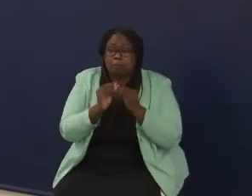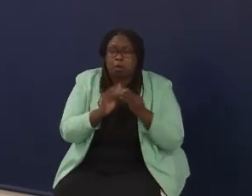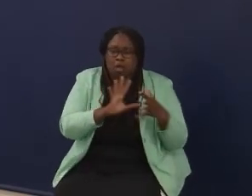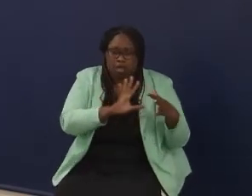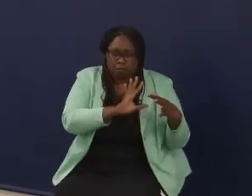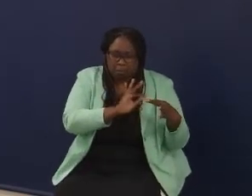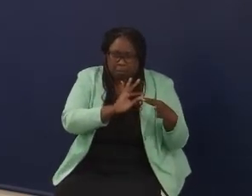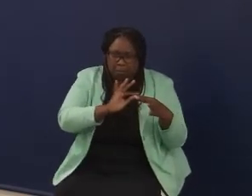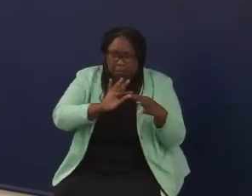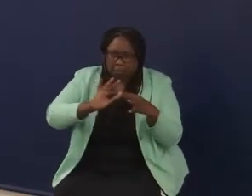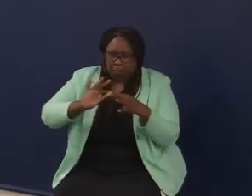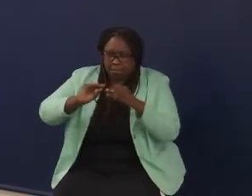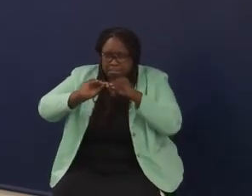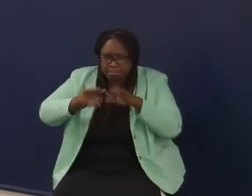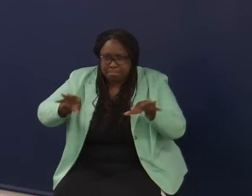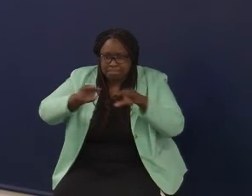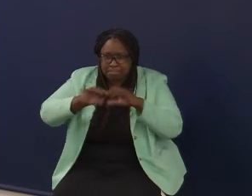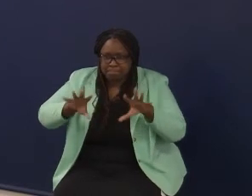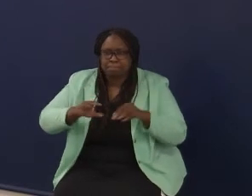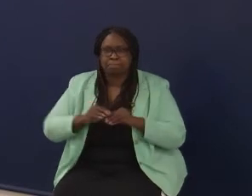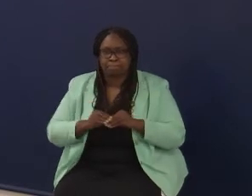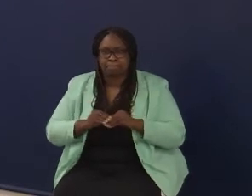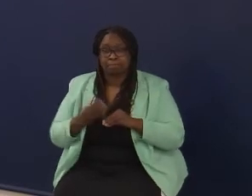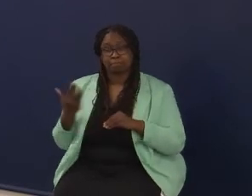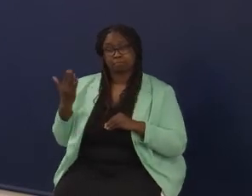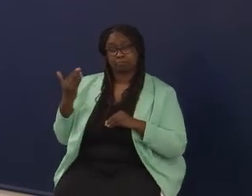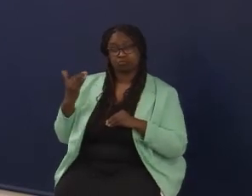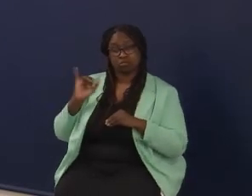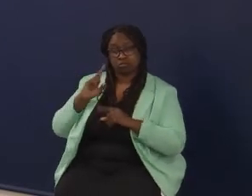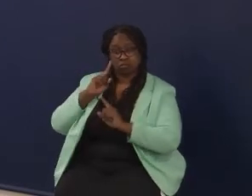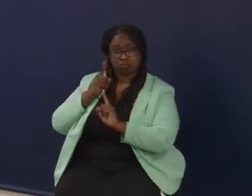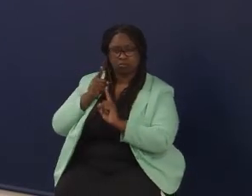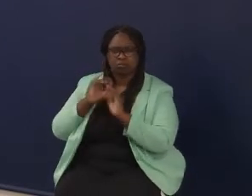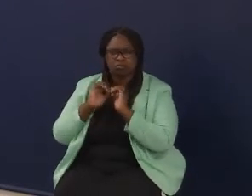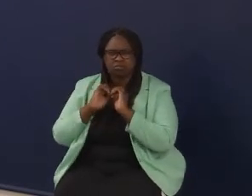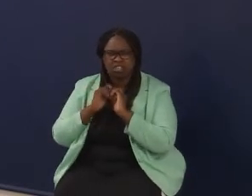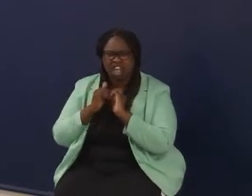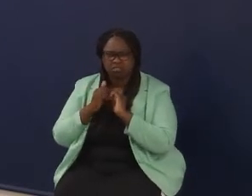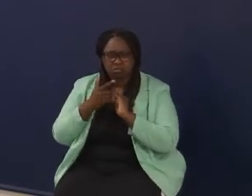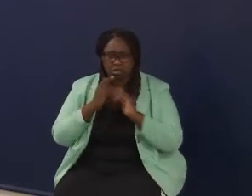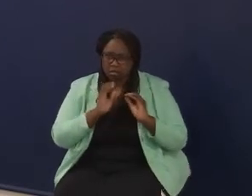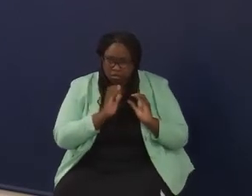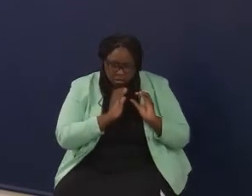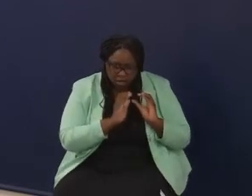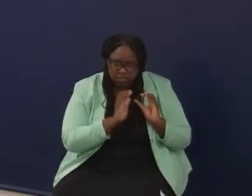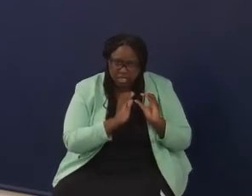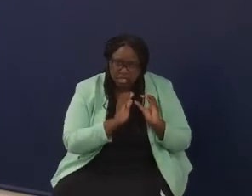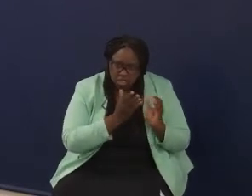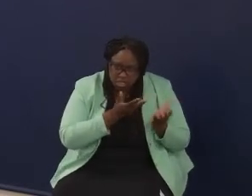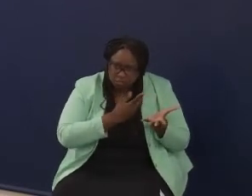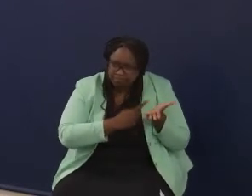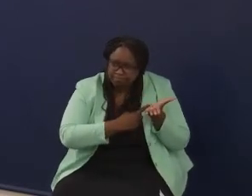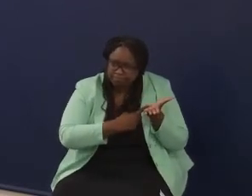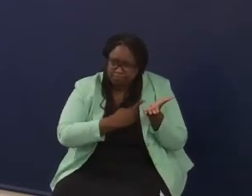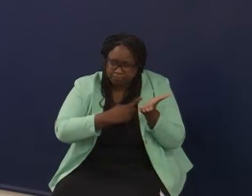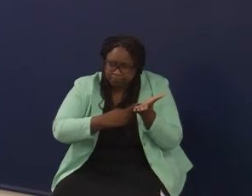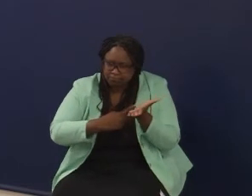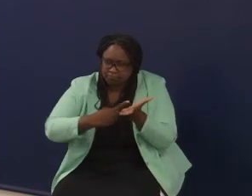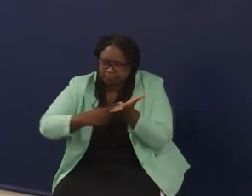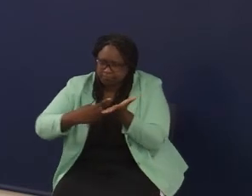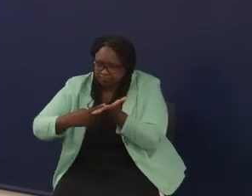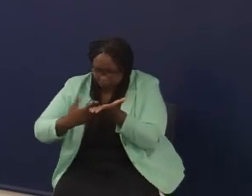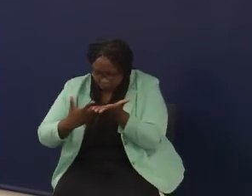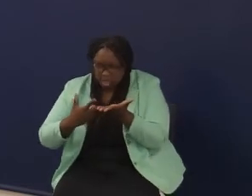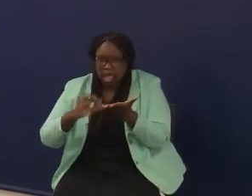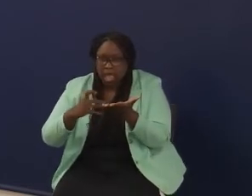And I think that's what our goal number four was is how do we take these conversations that are happening and how do